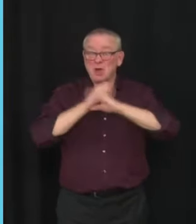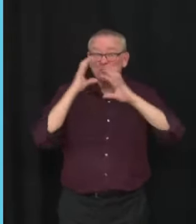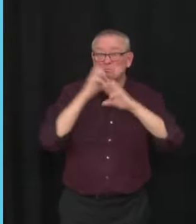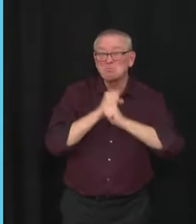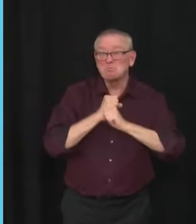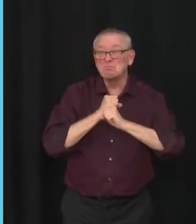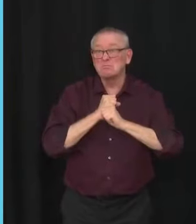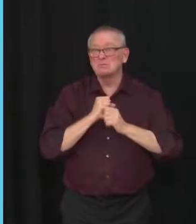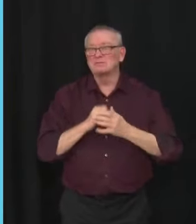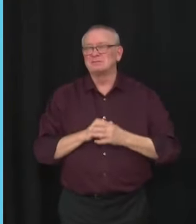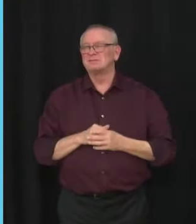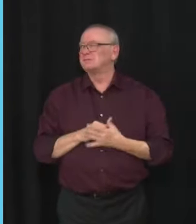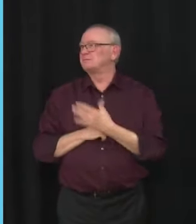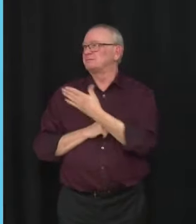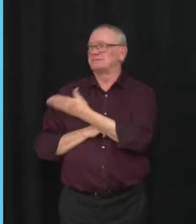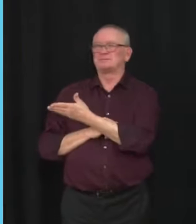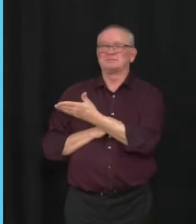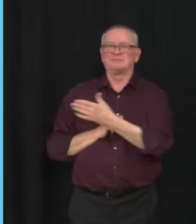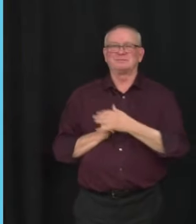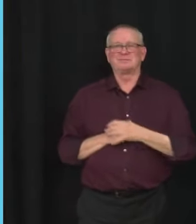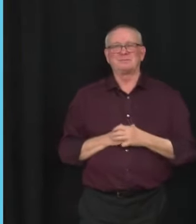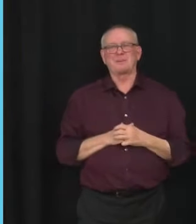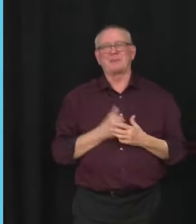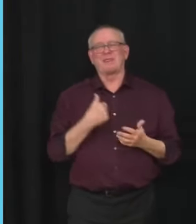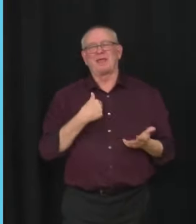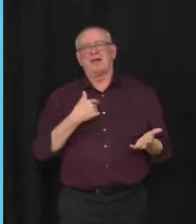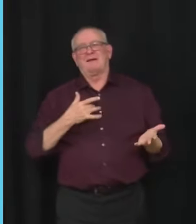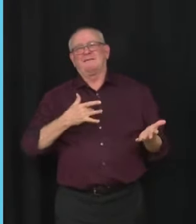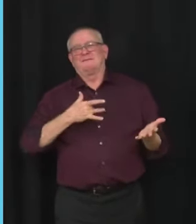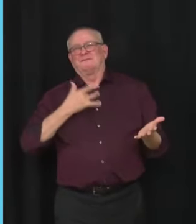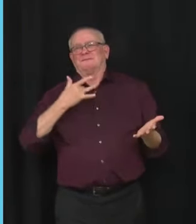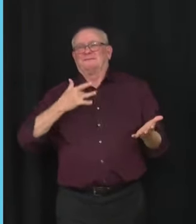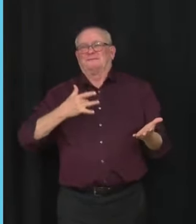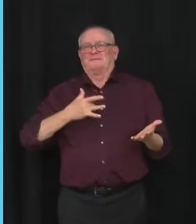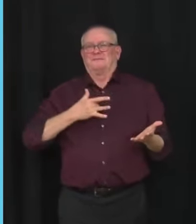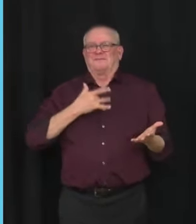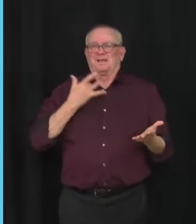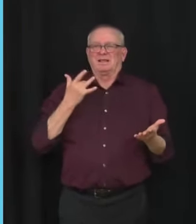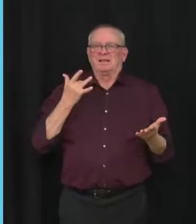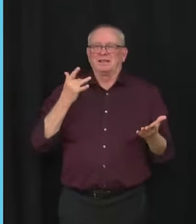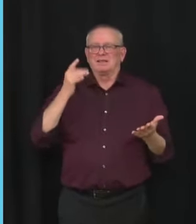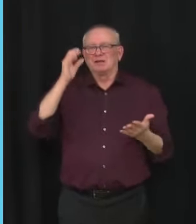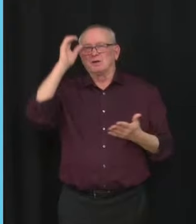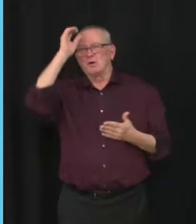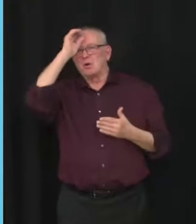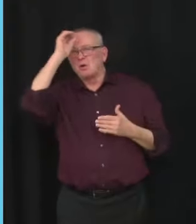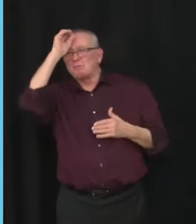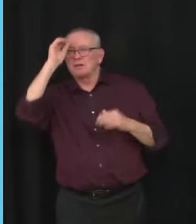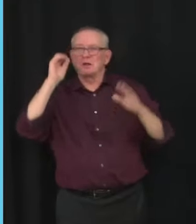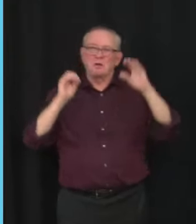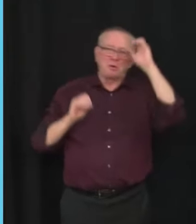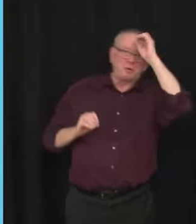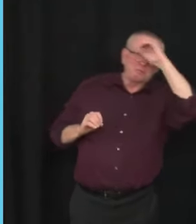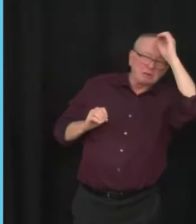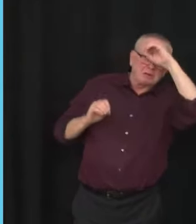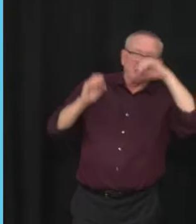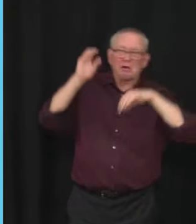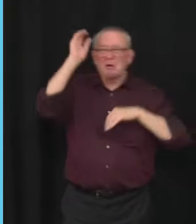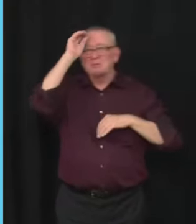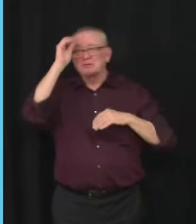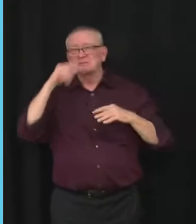creates an opinion environment which could be seen as normalizing or providing an